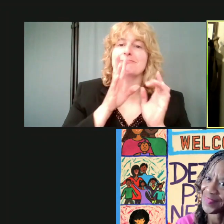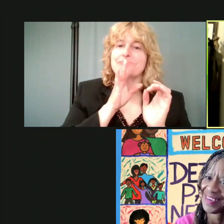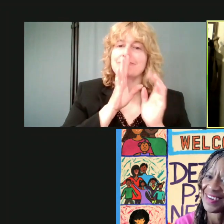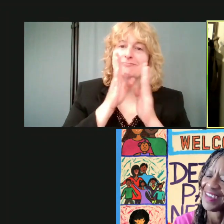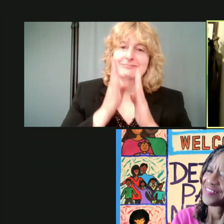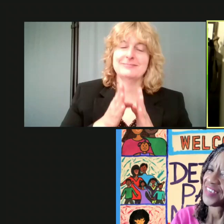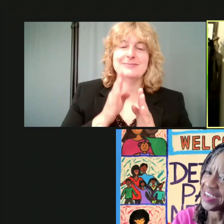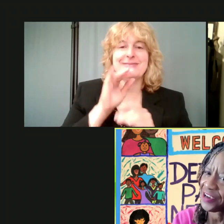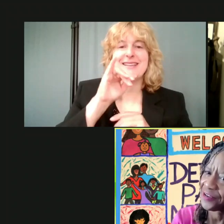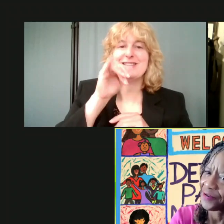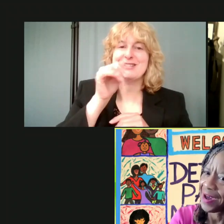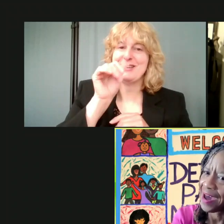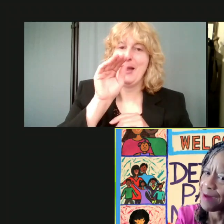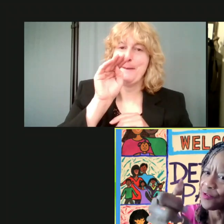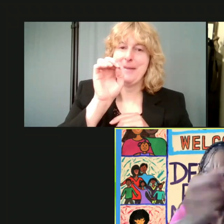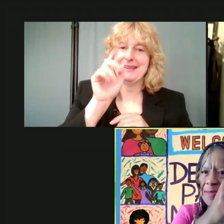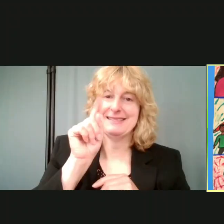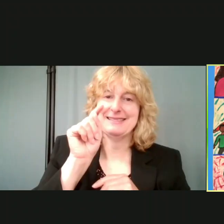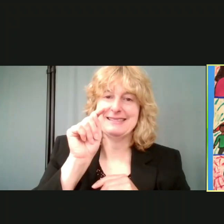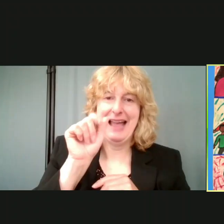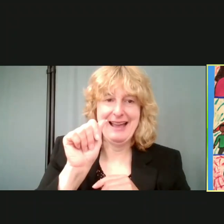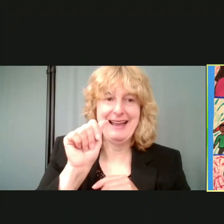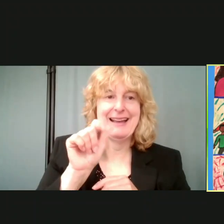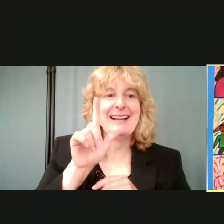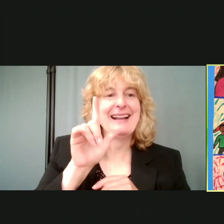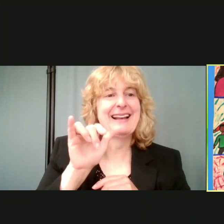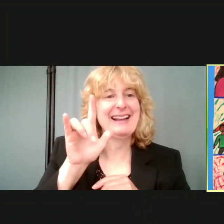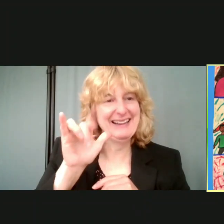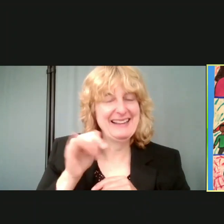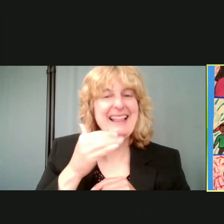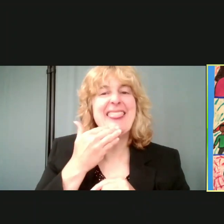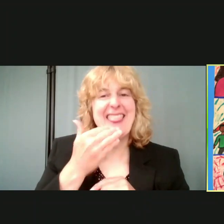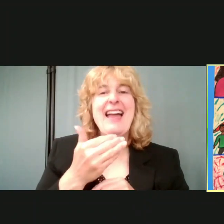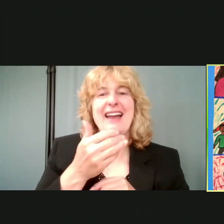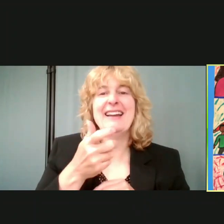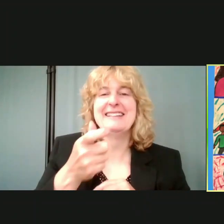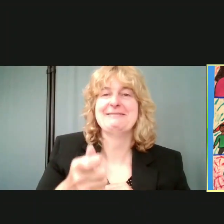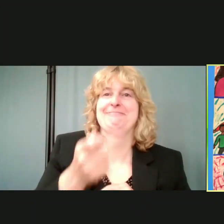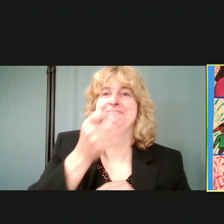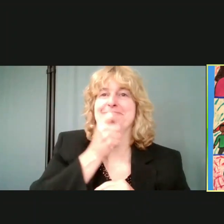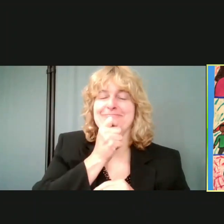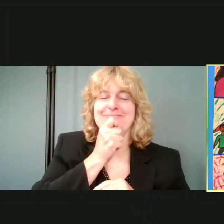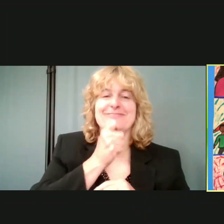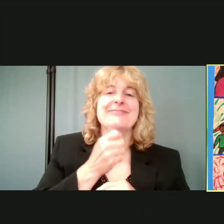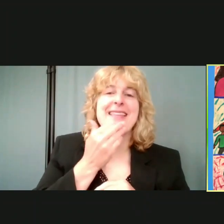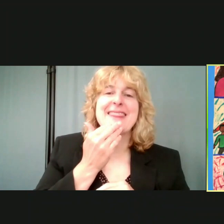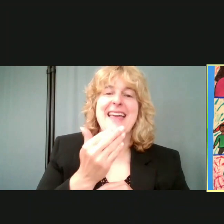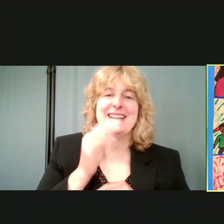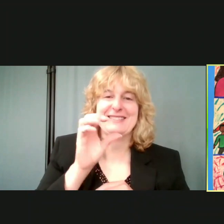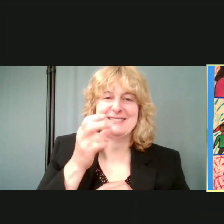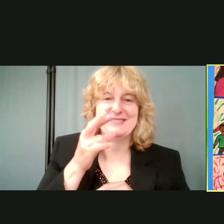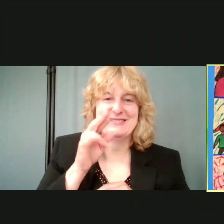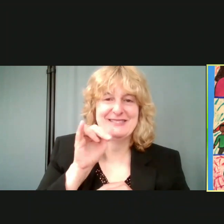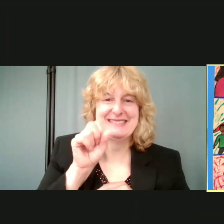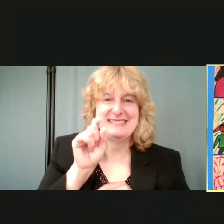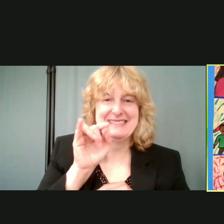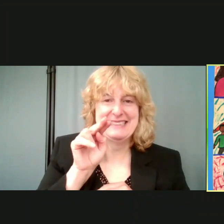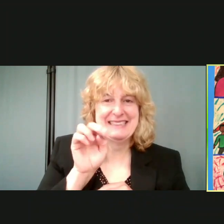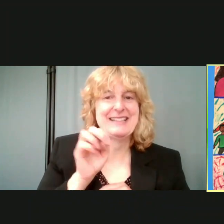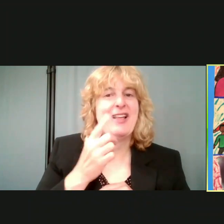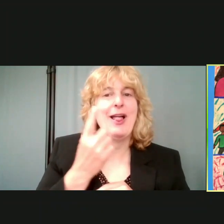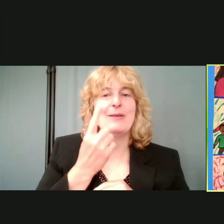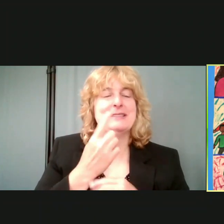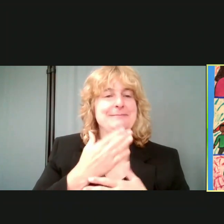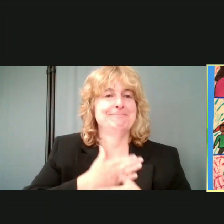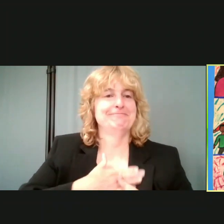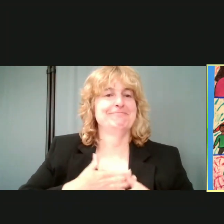Jametta? Thank you. I'm grabbing the mic. Thanks, Christine. And it's always a joy to be with all